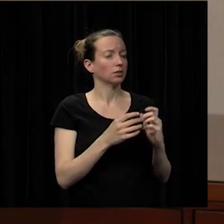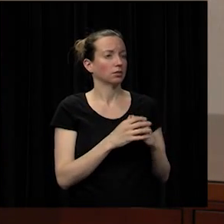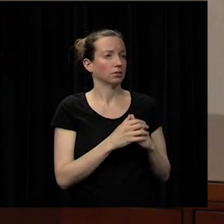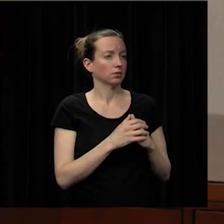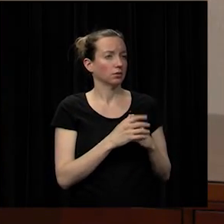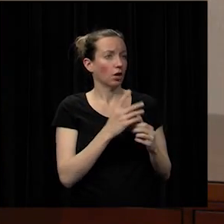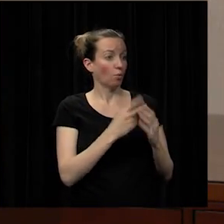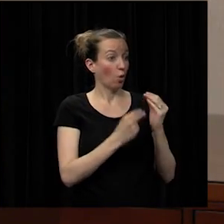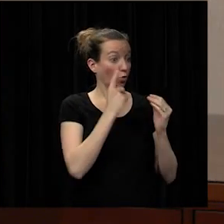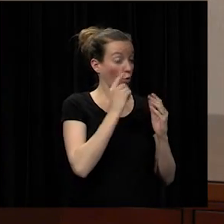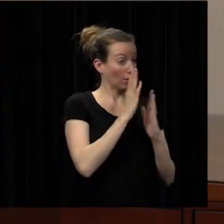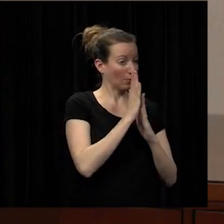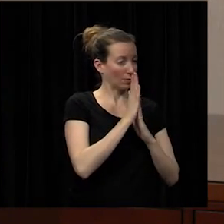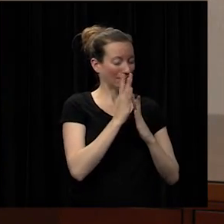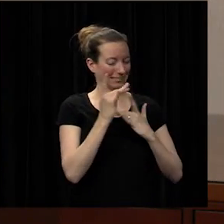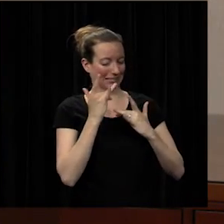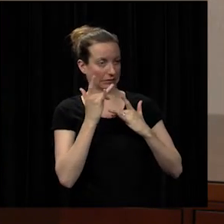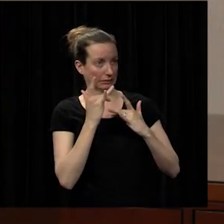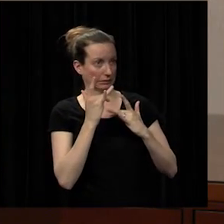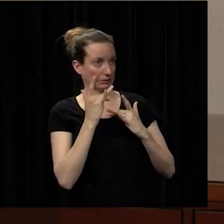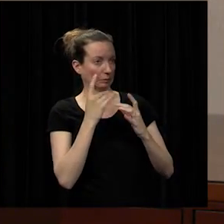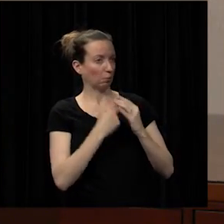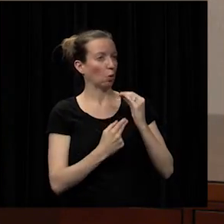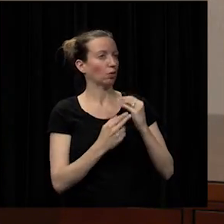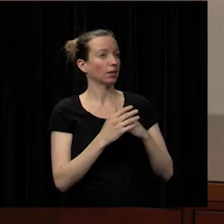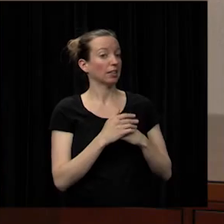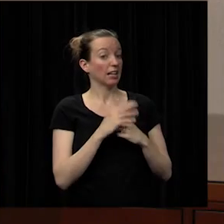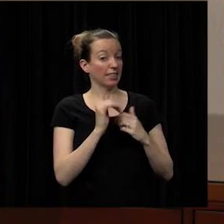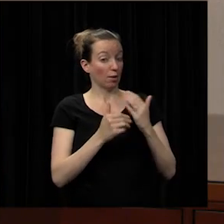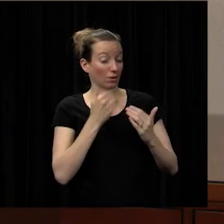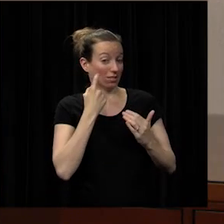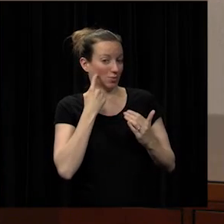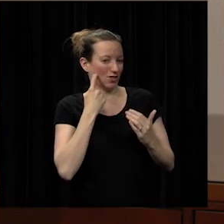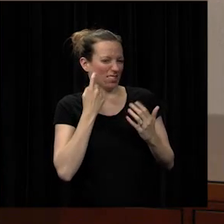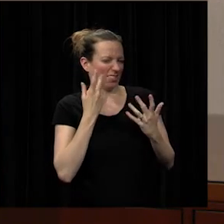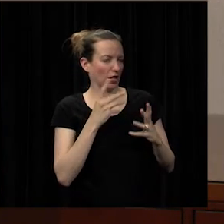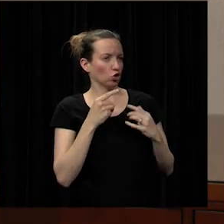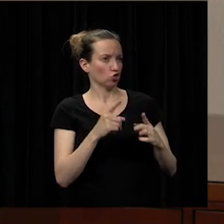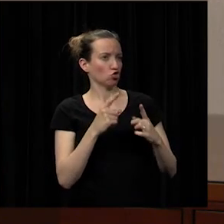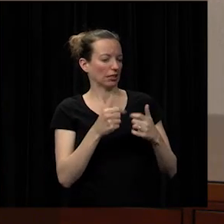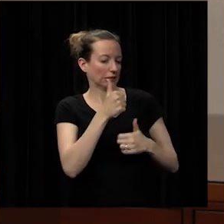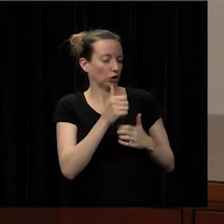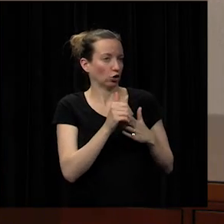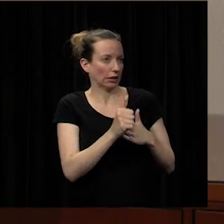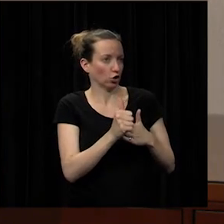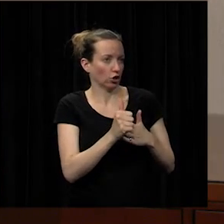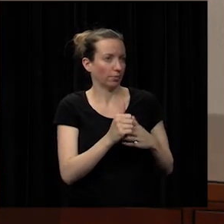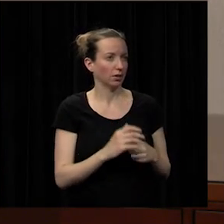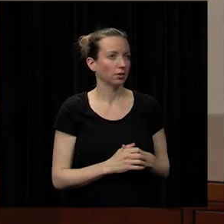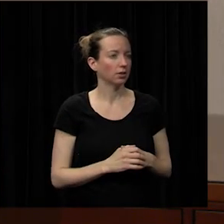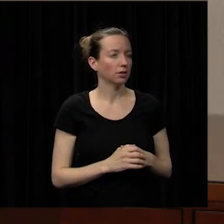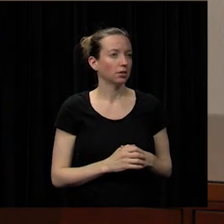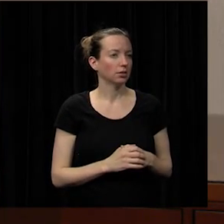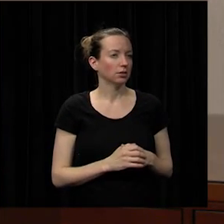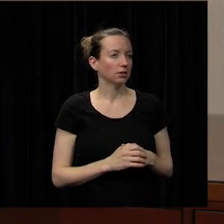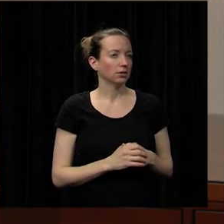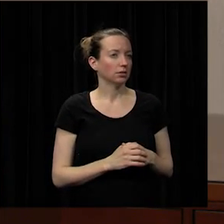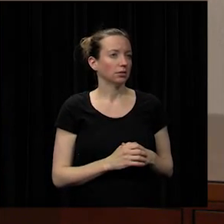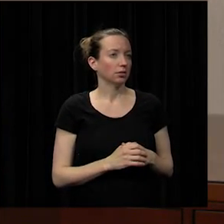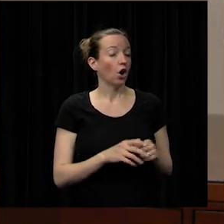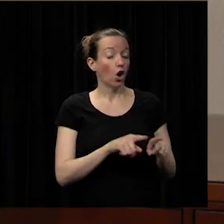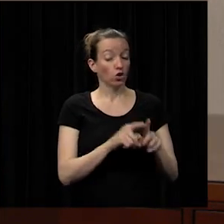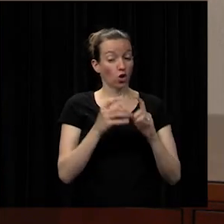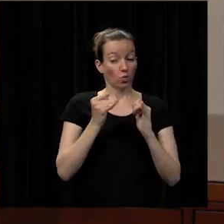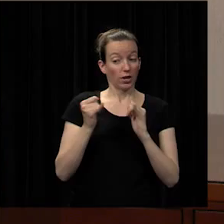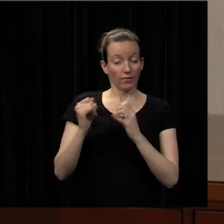analyzed we just actually finished that process at senior leadership as well then an individual school has